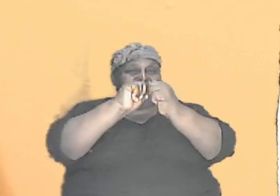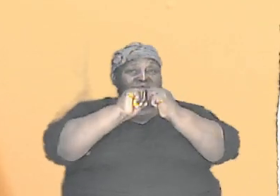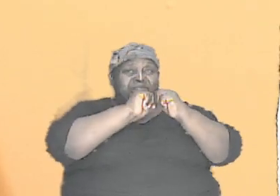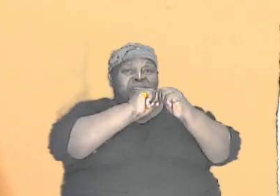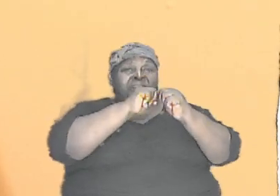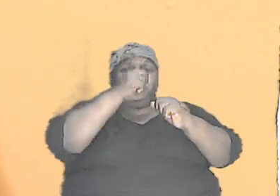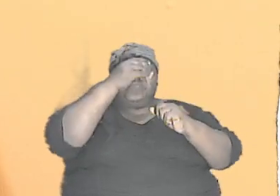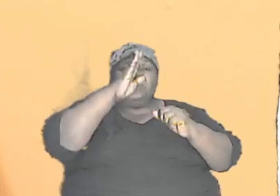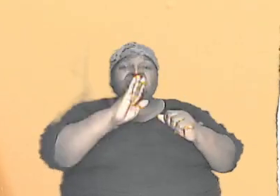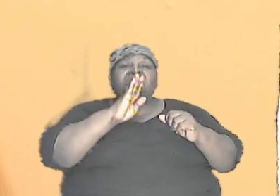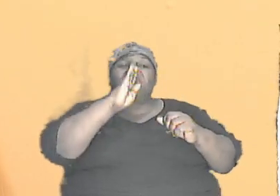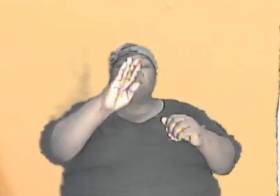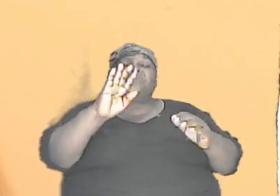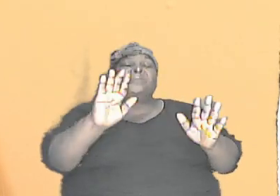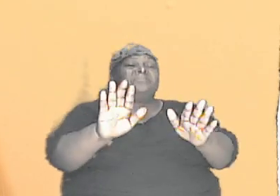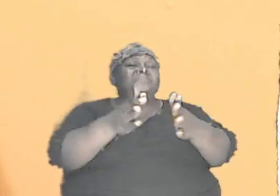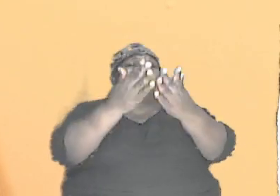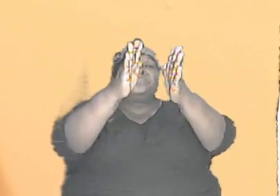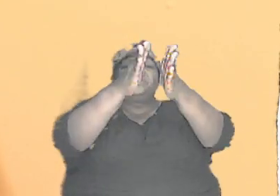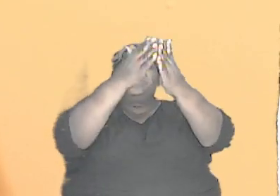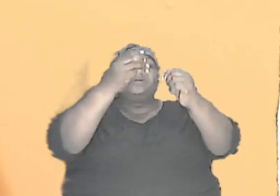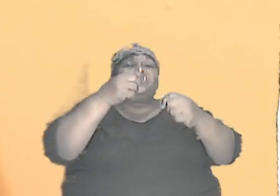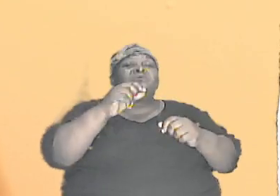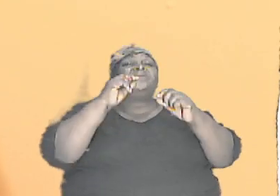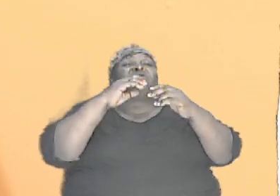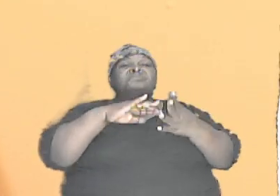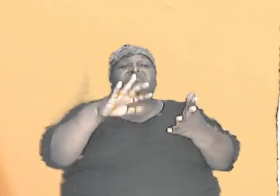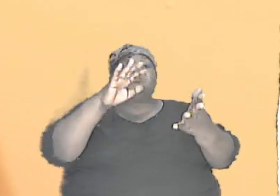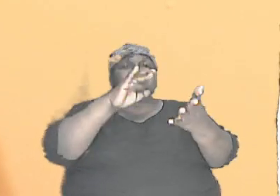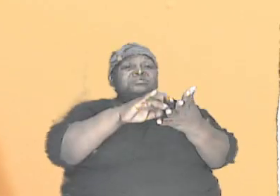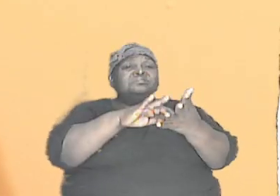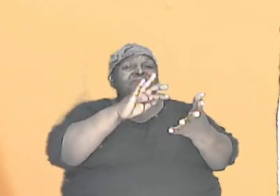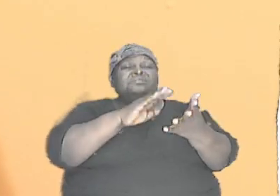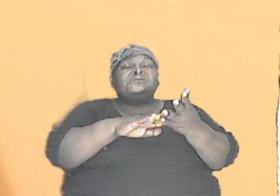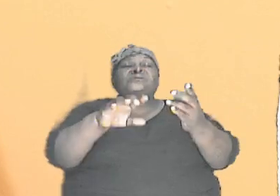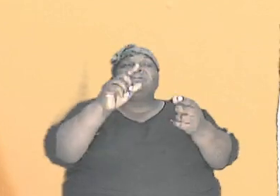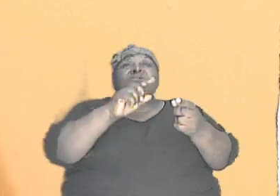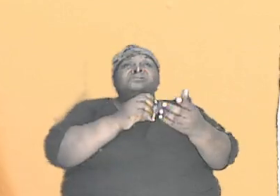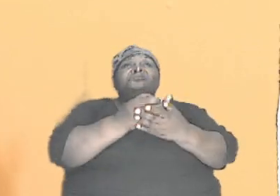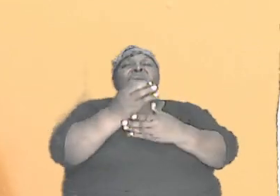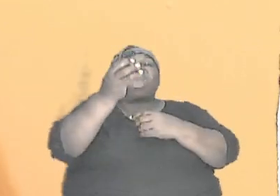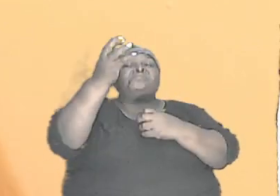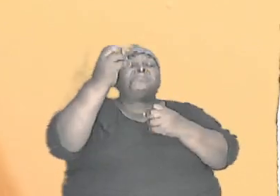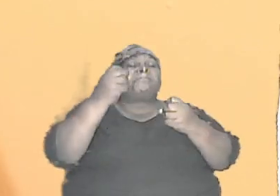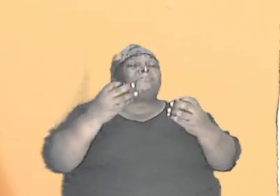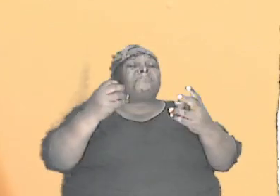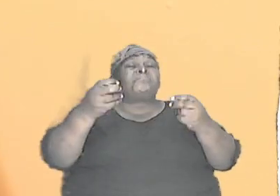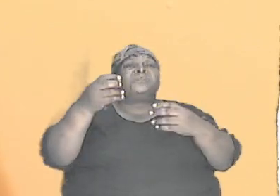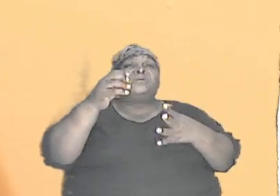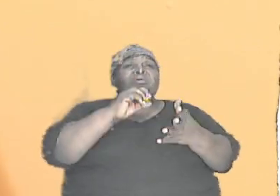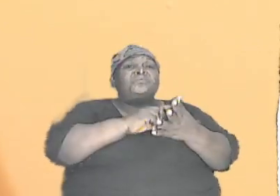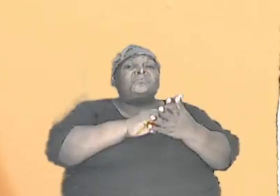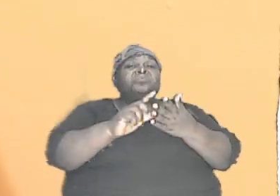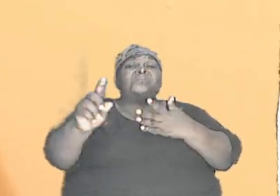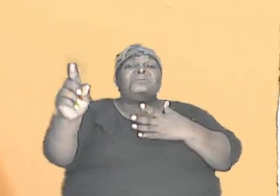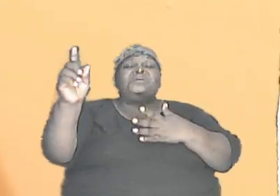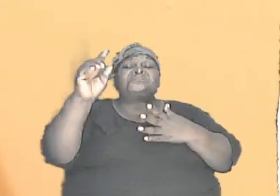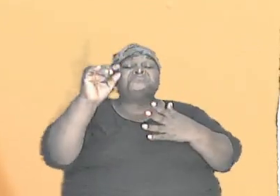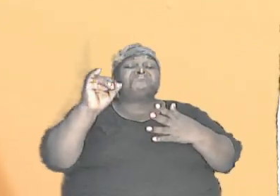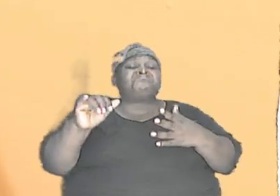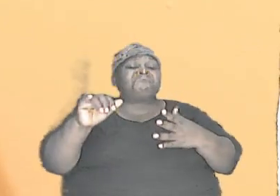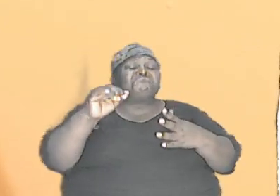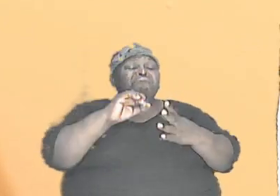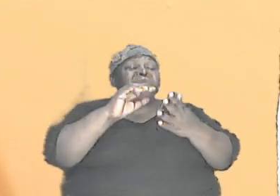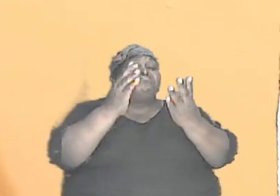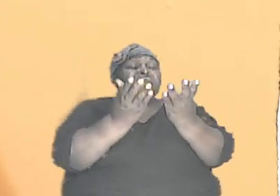God be praised. We have been going a couple of weeks, still in the book of Genesis, and the